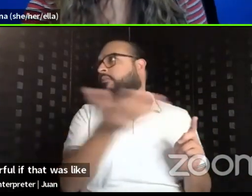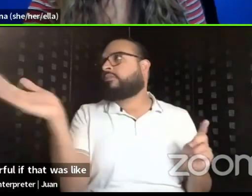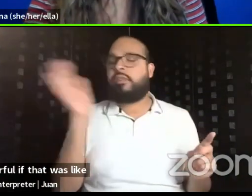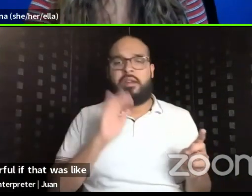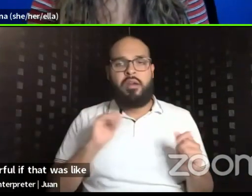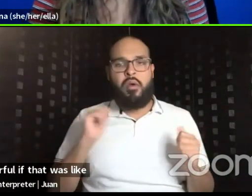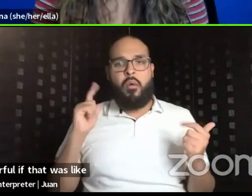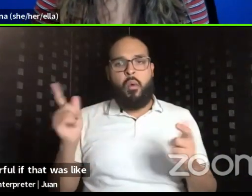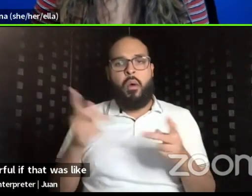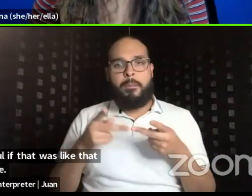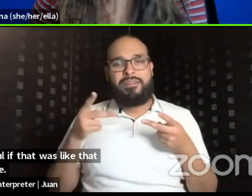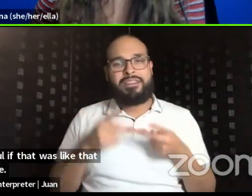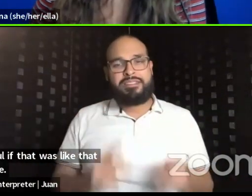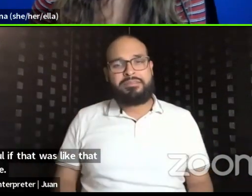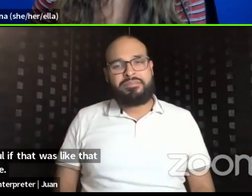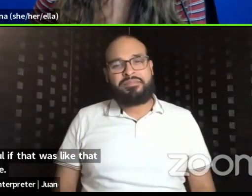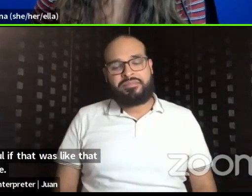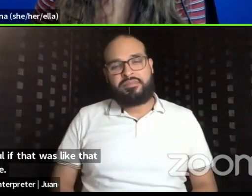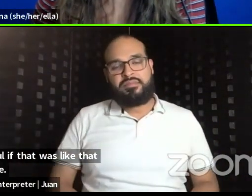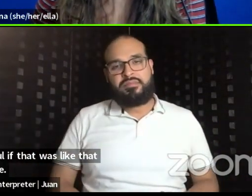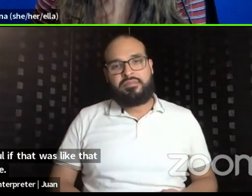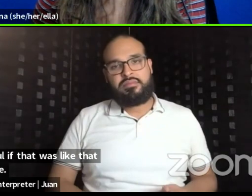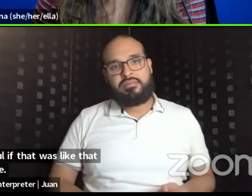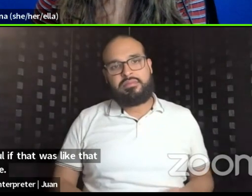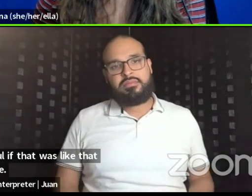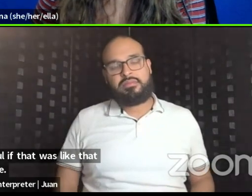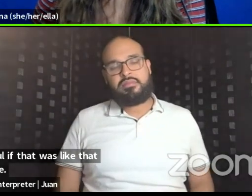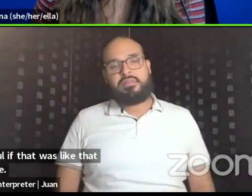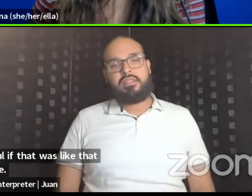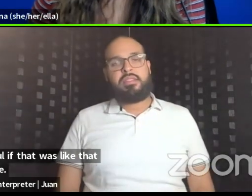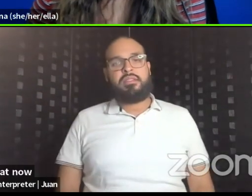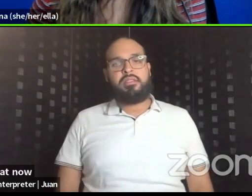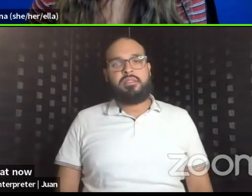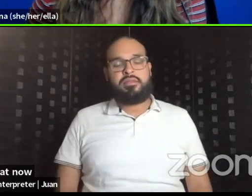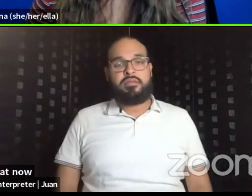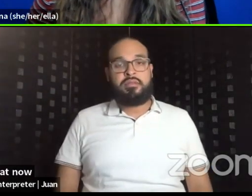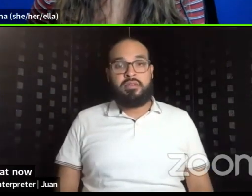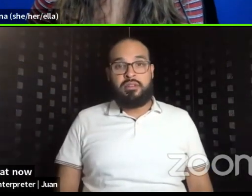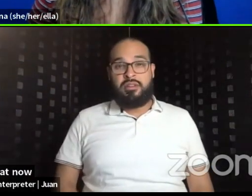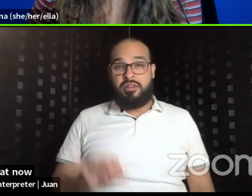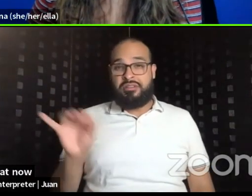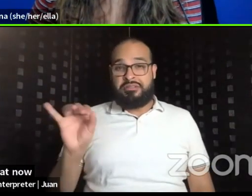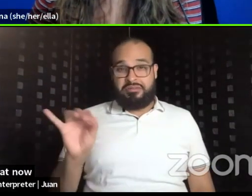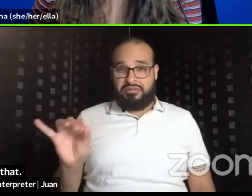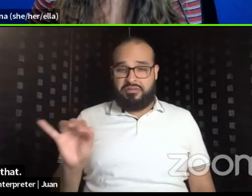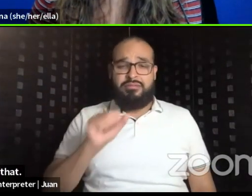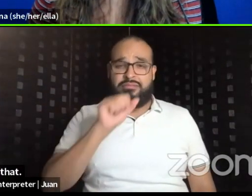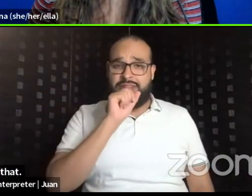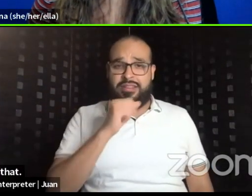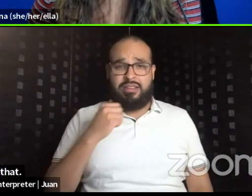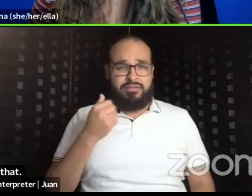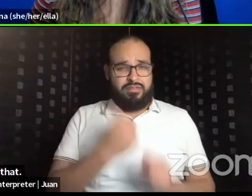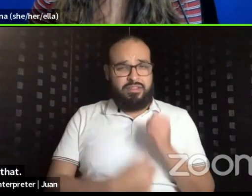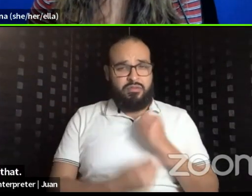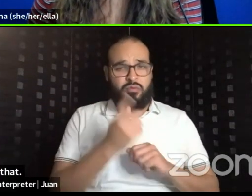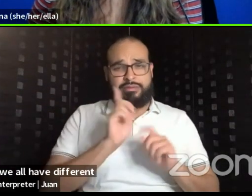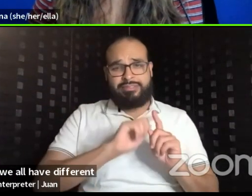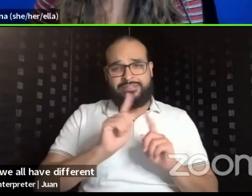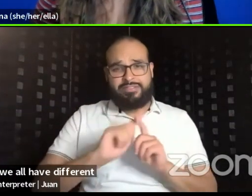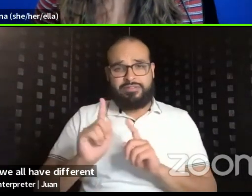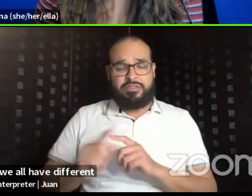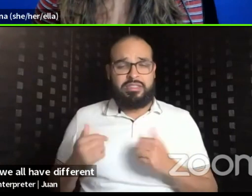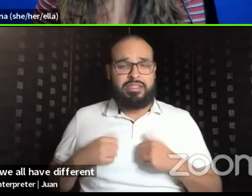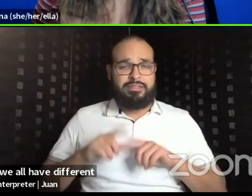Um, and I also love that, that we're also different and we all have different, different passions.